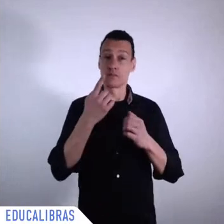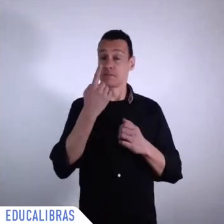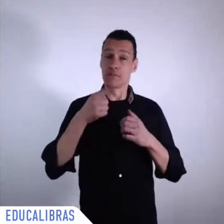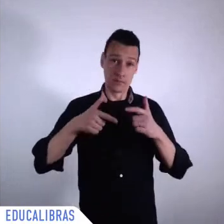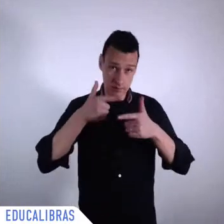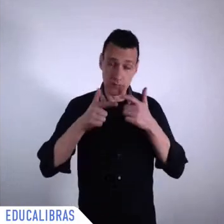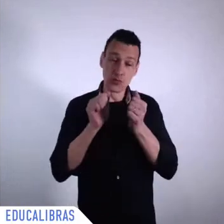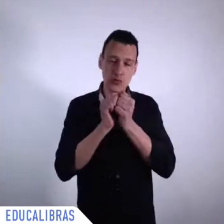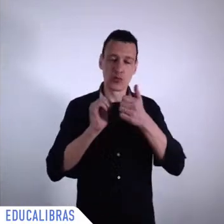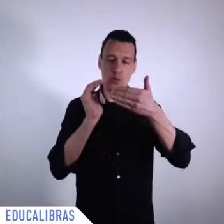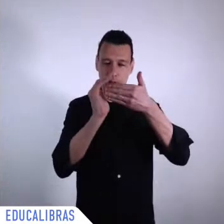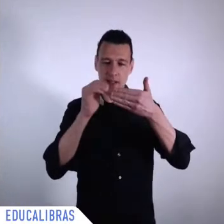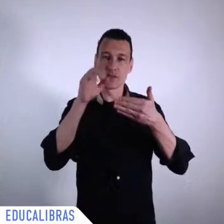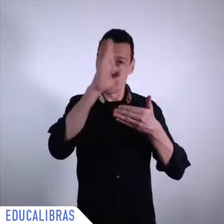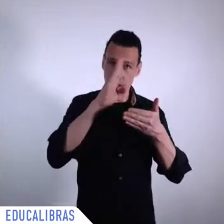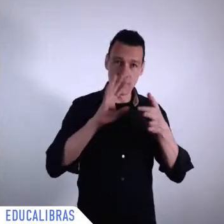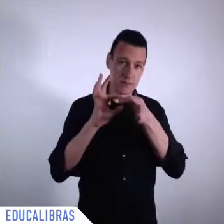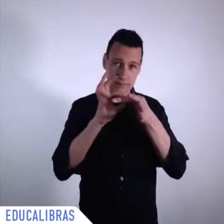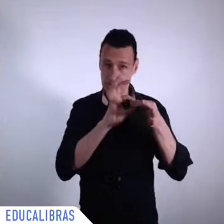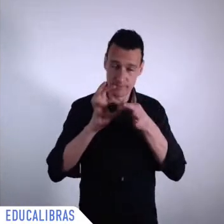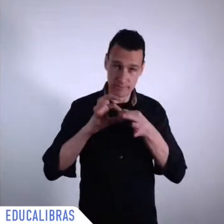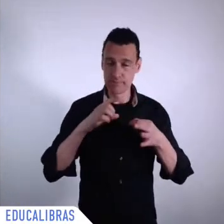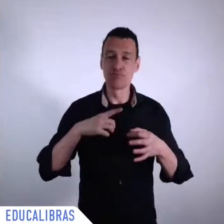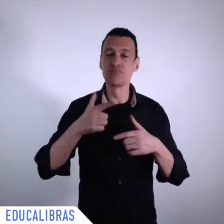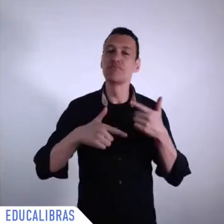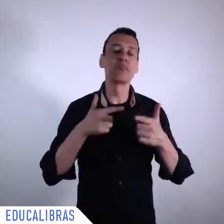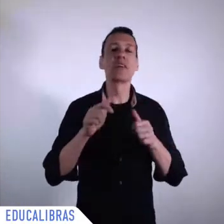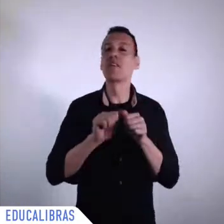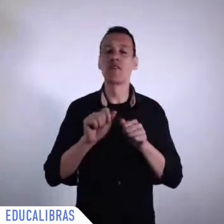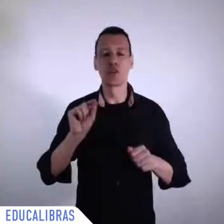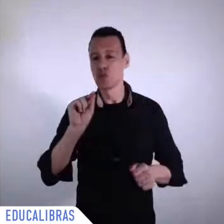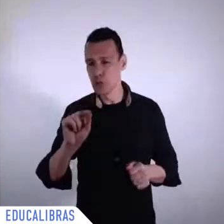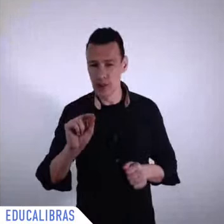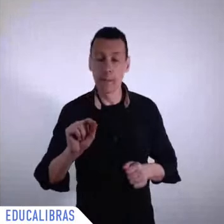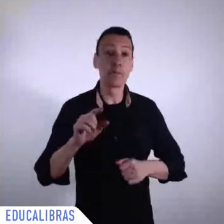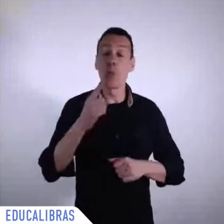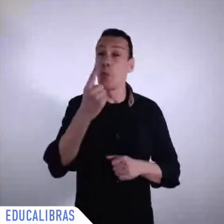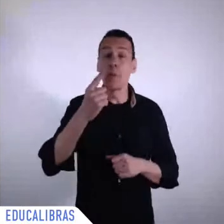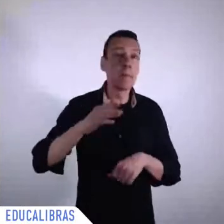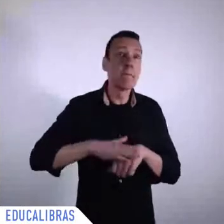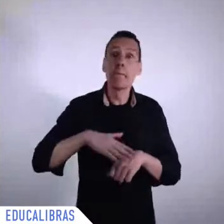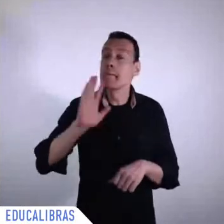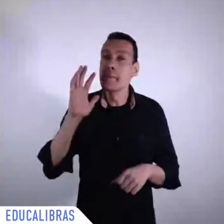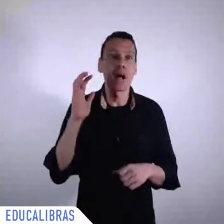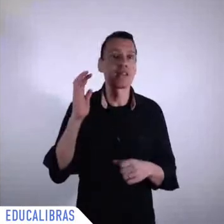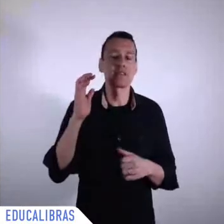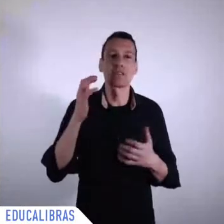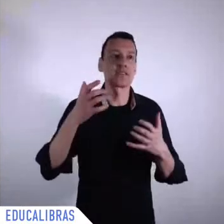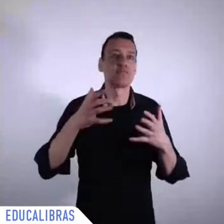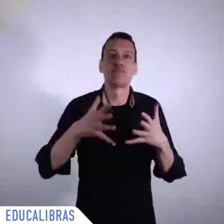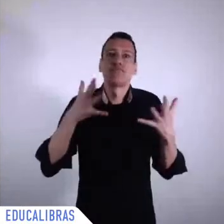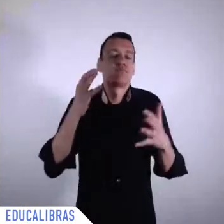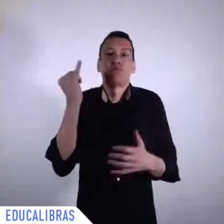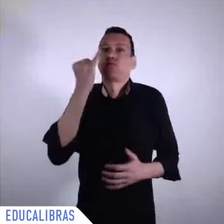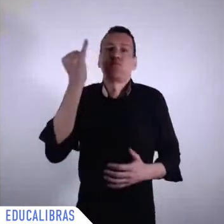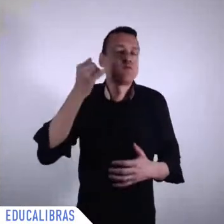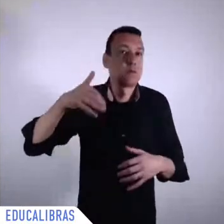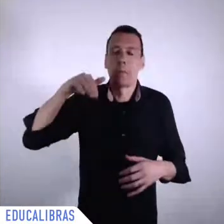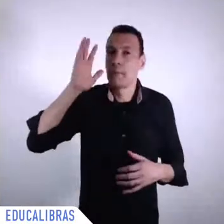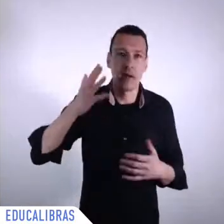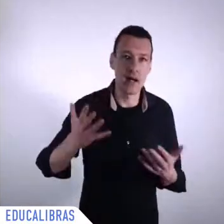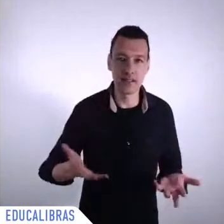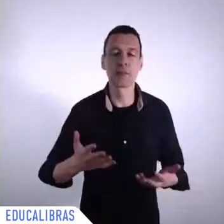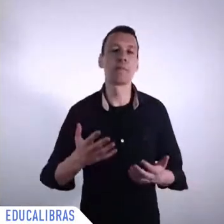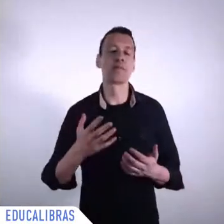major I would say magistral project that UNESCO started already in the 60s it's about the